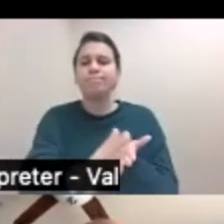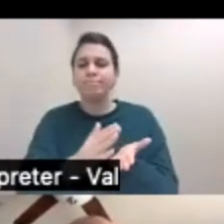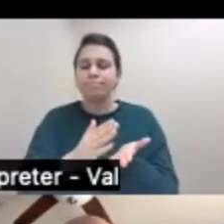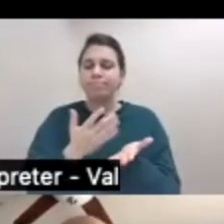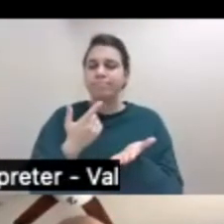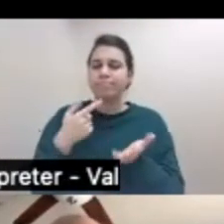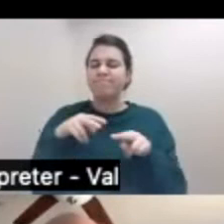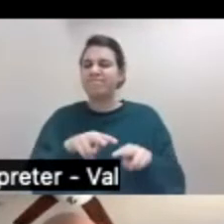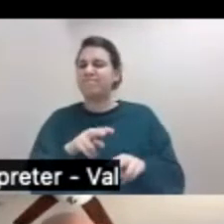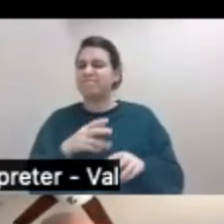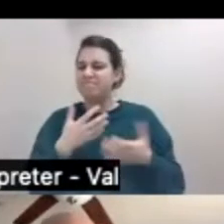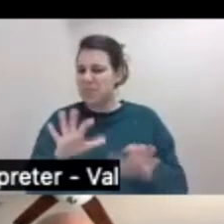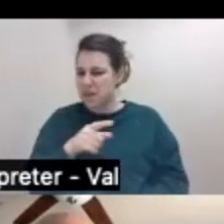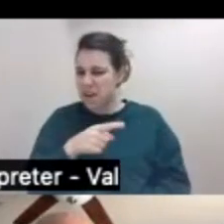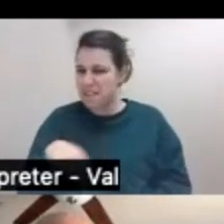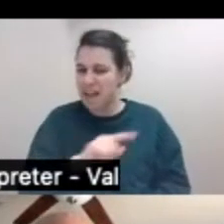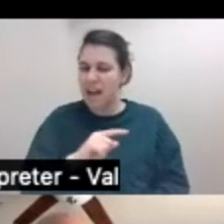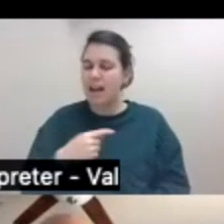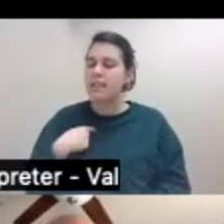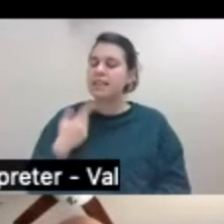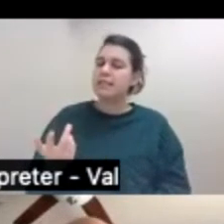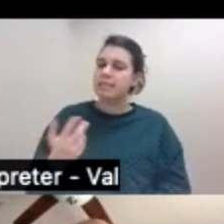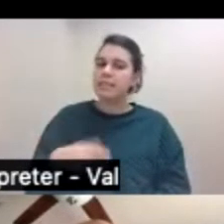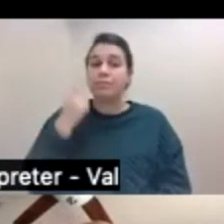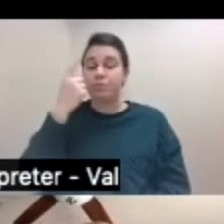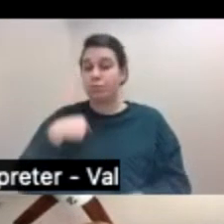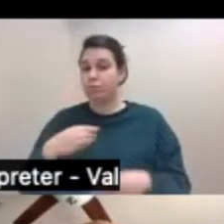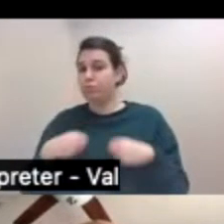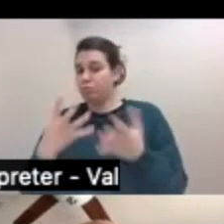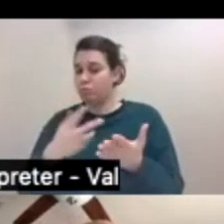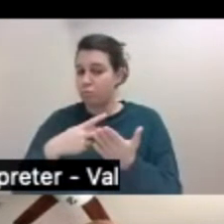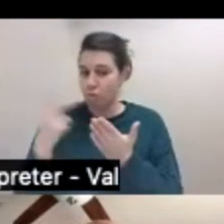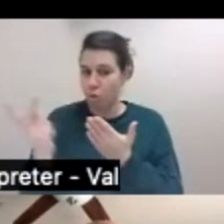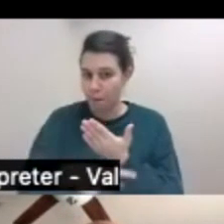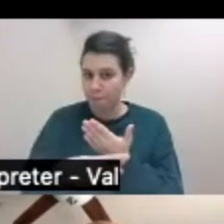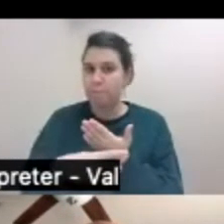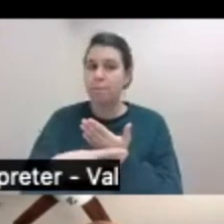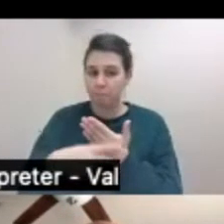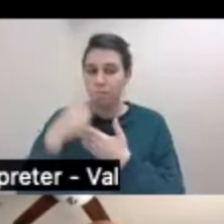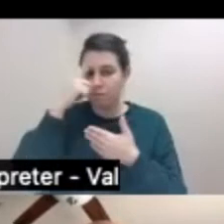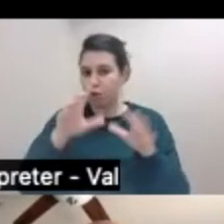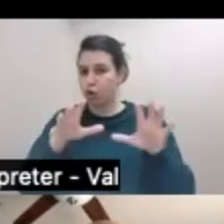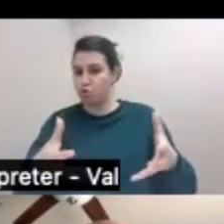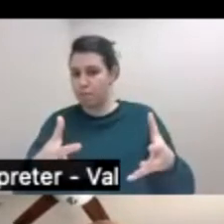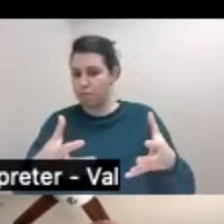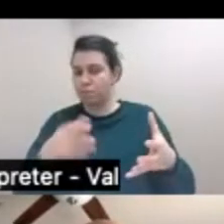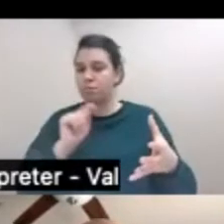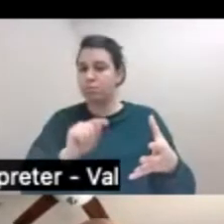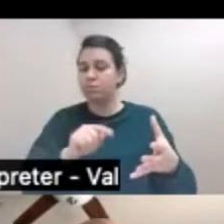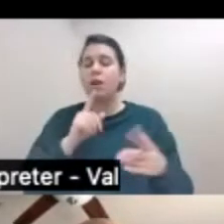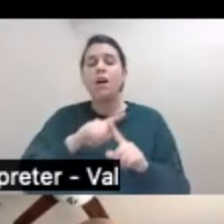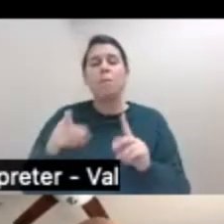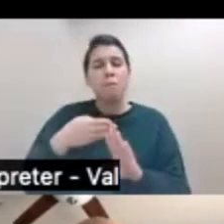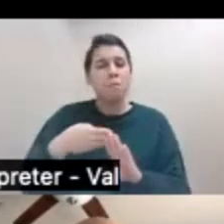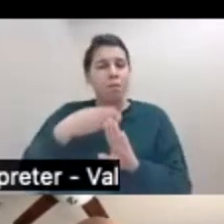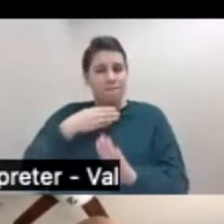We run parenting groups in our program. That's our method of delivery. And before we start a group, we process